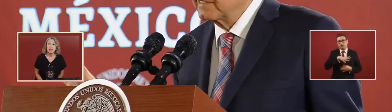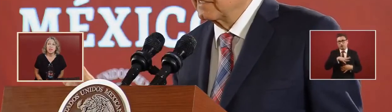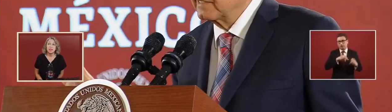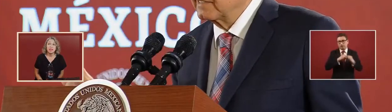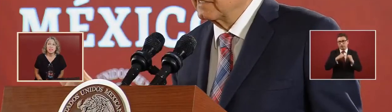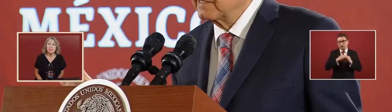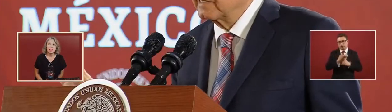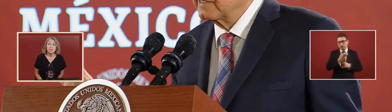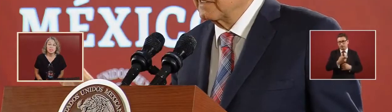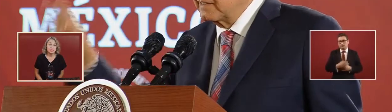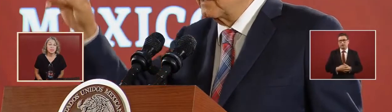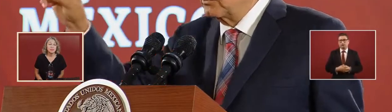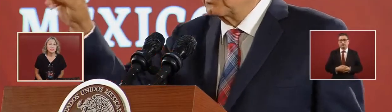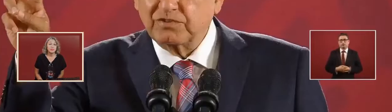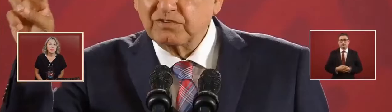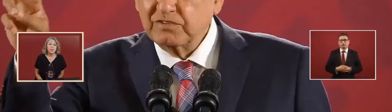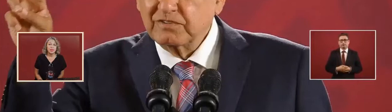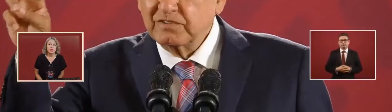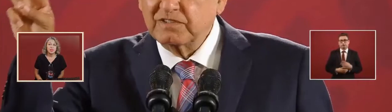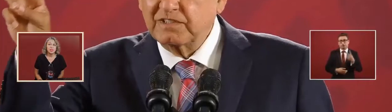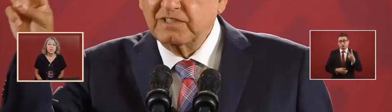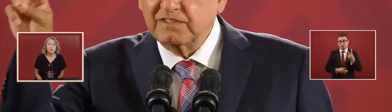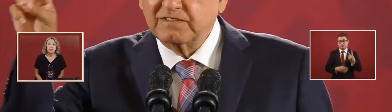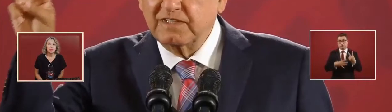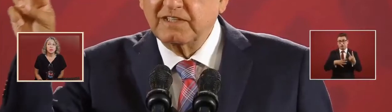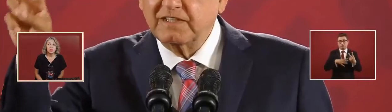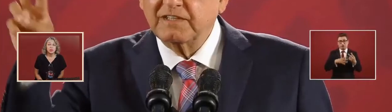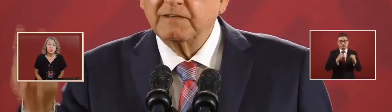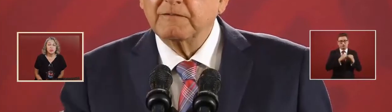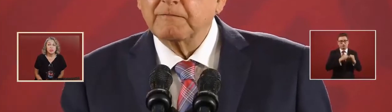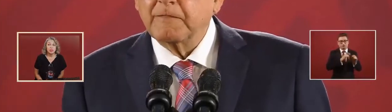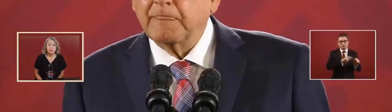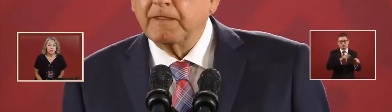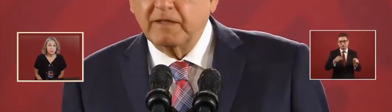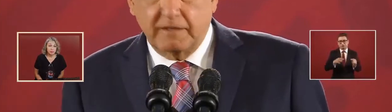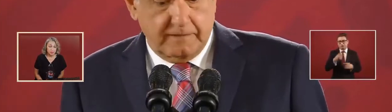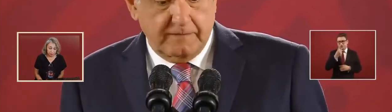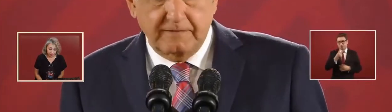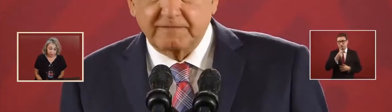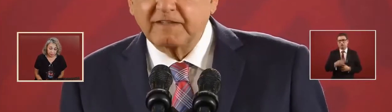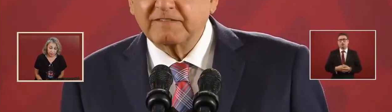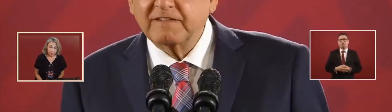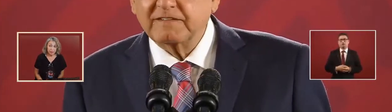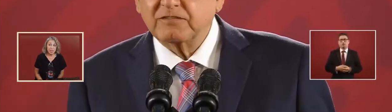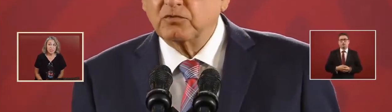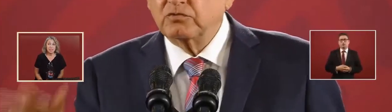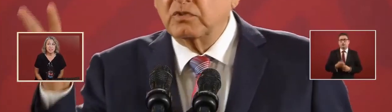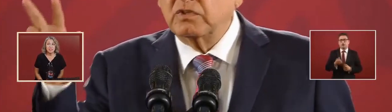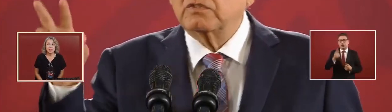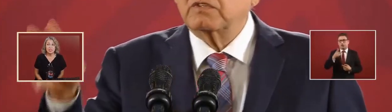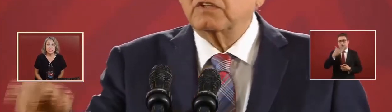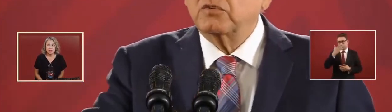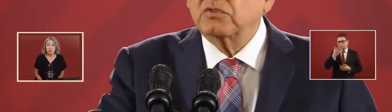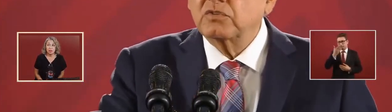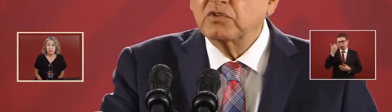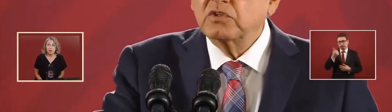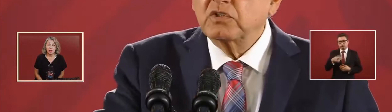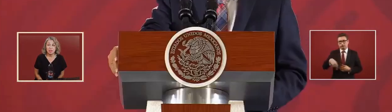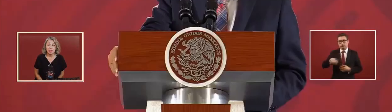These two instances are these two agencies,